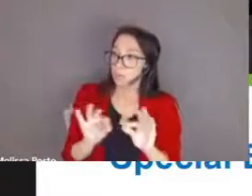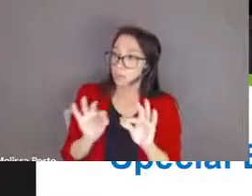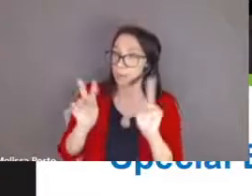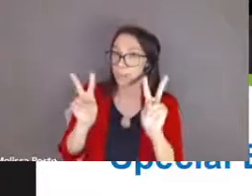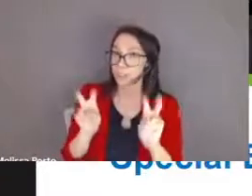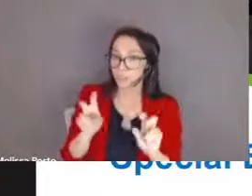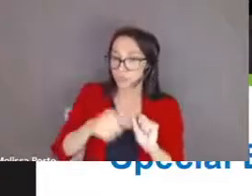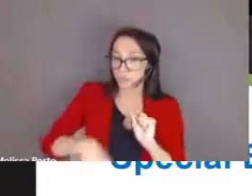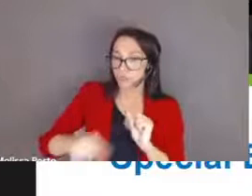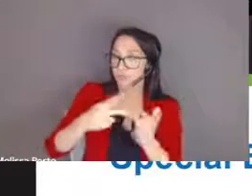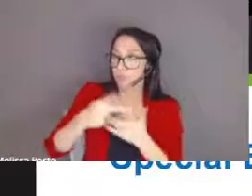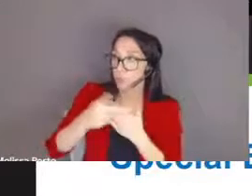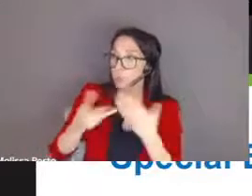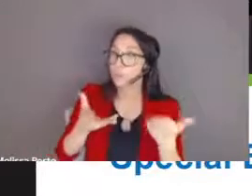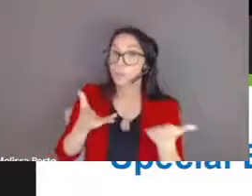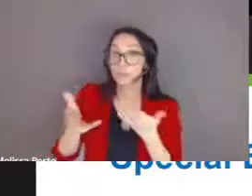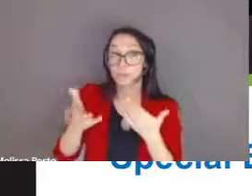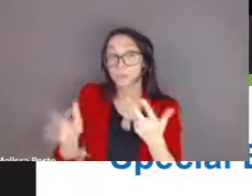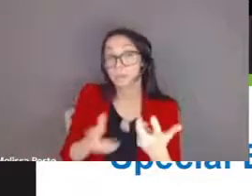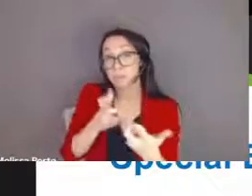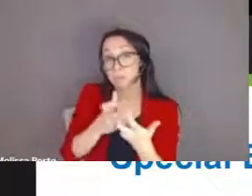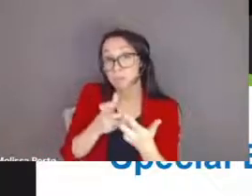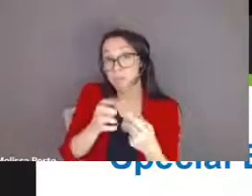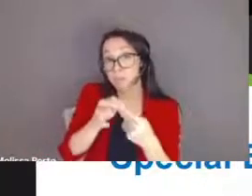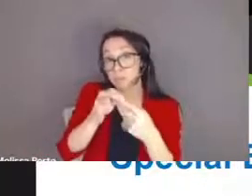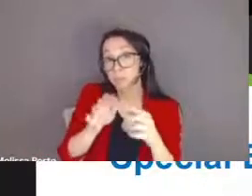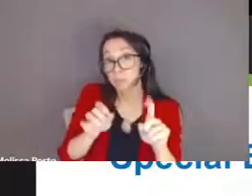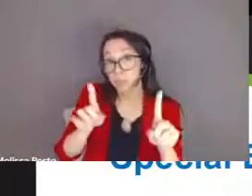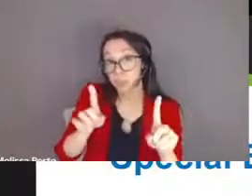programs and services for exceptional pupils of the board